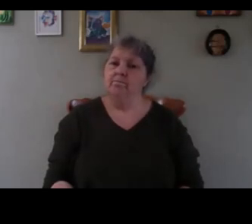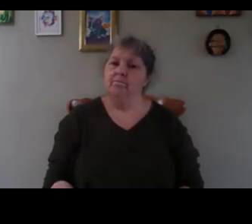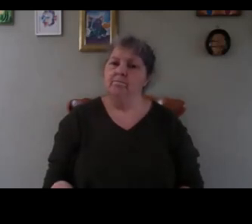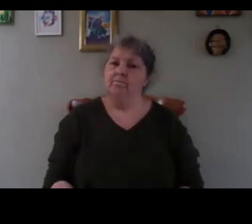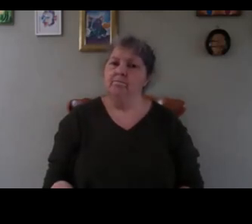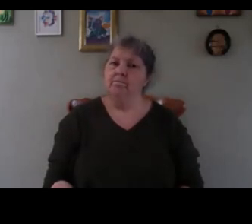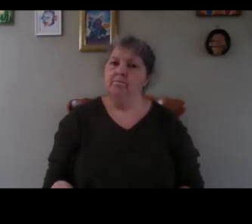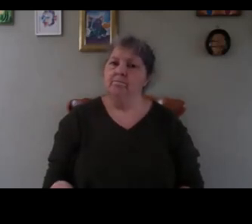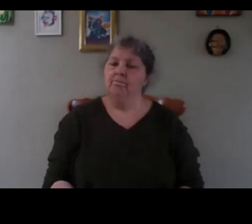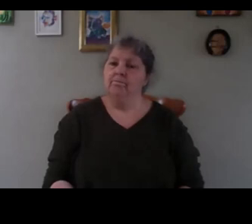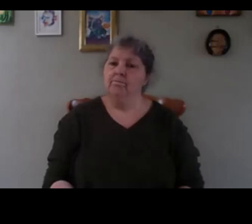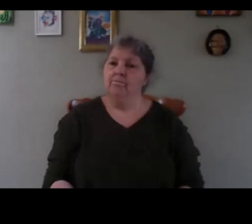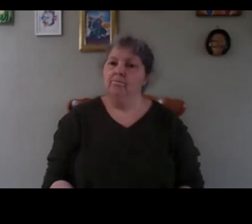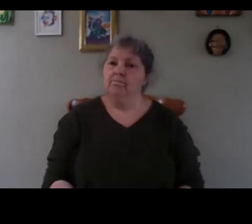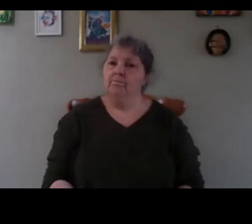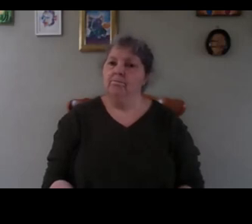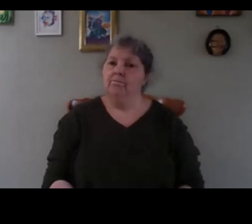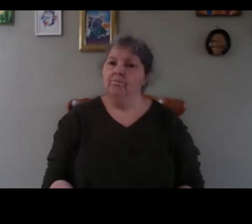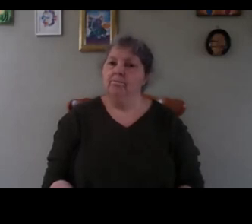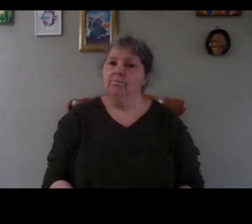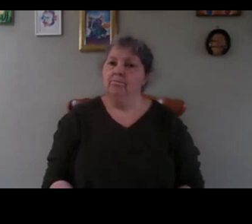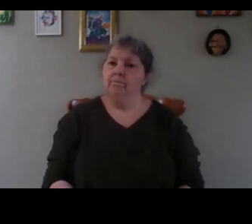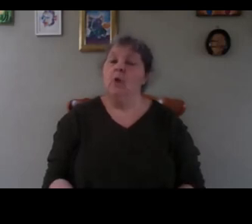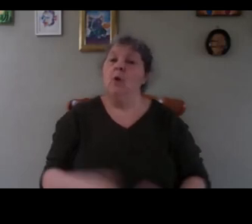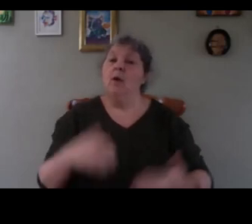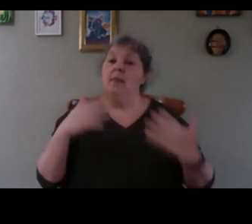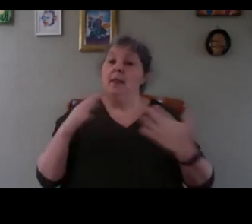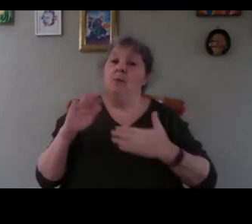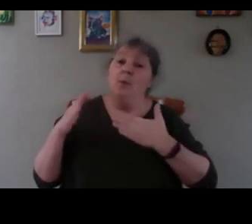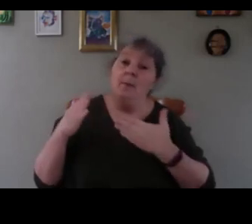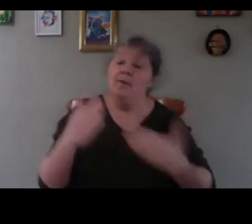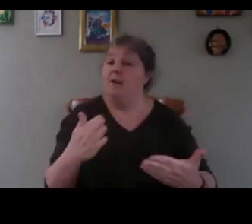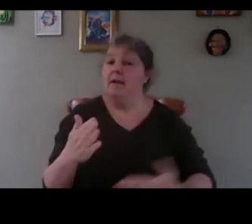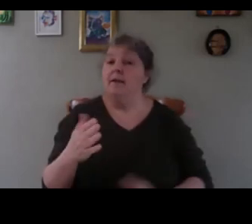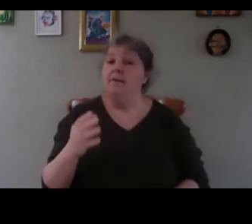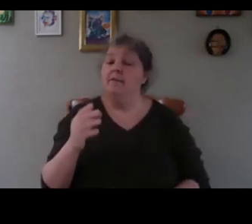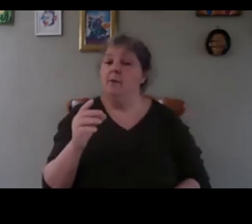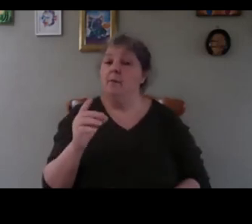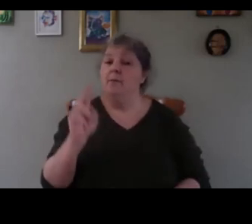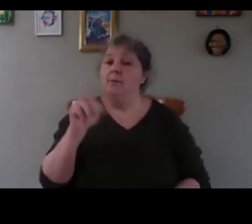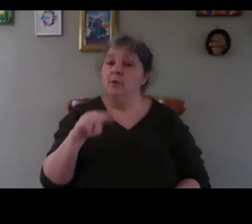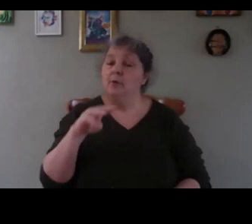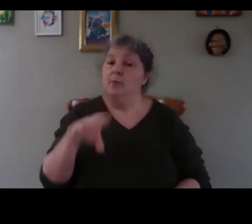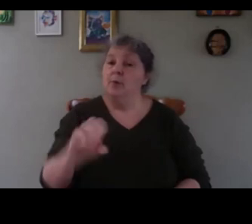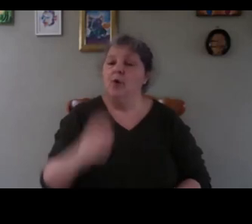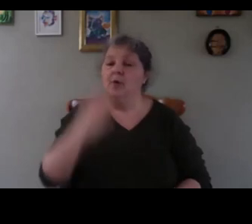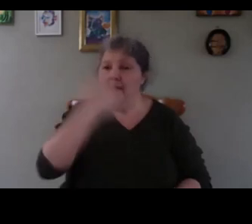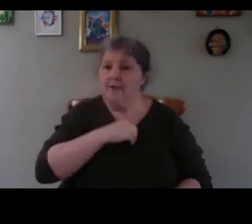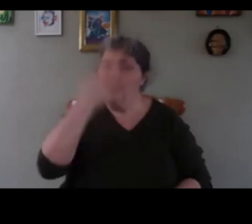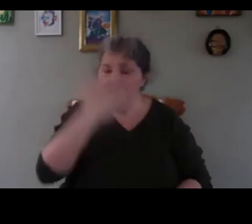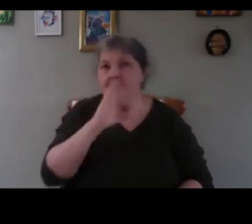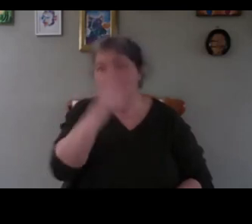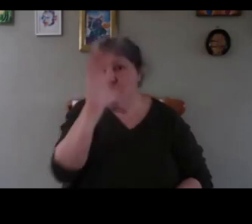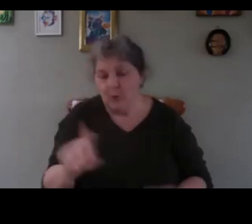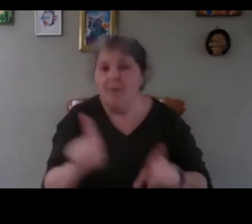so that's the course we provide in Dunmore country school face to face and zoom as well